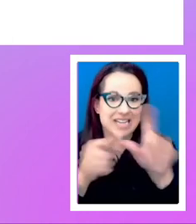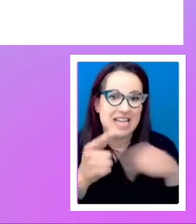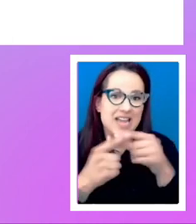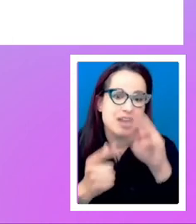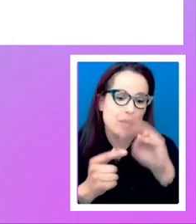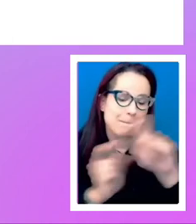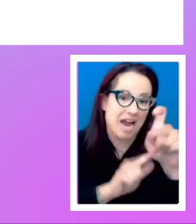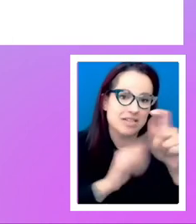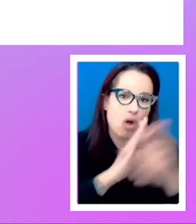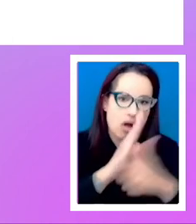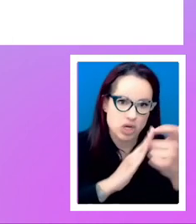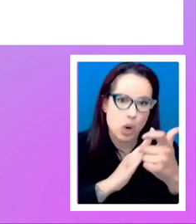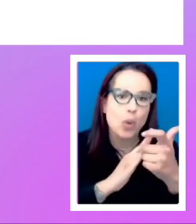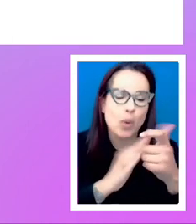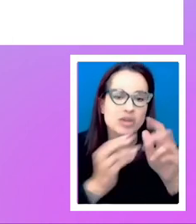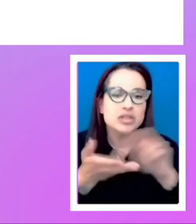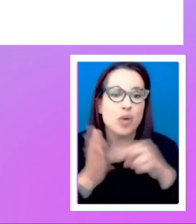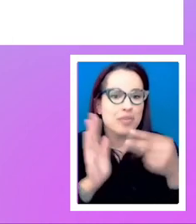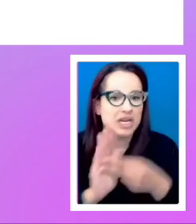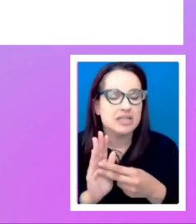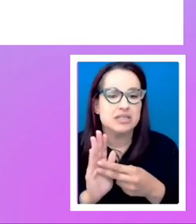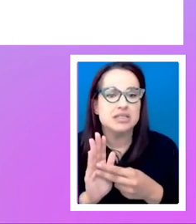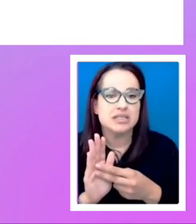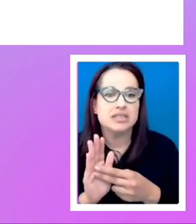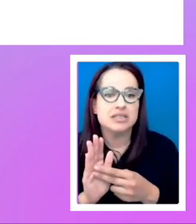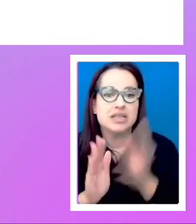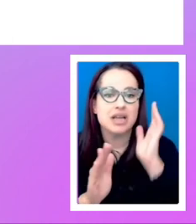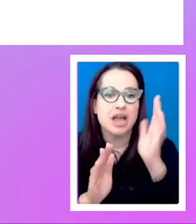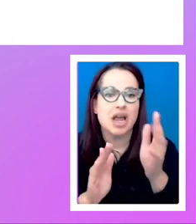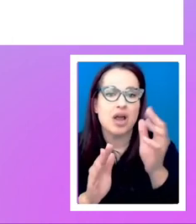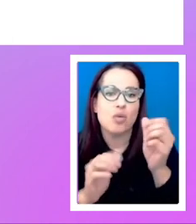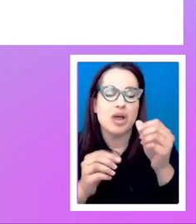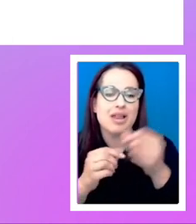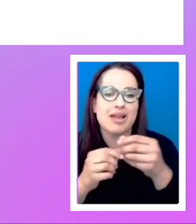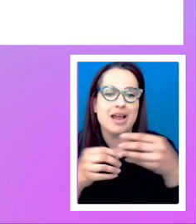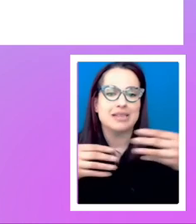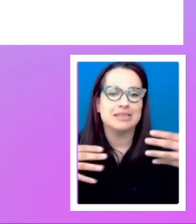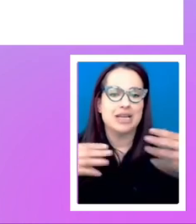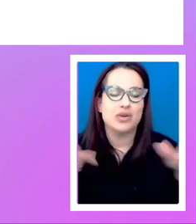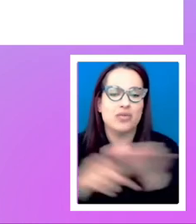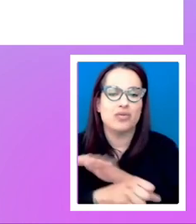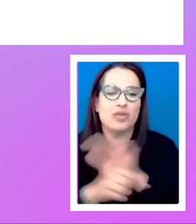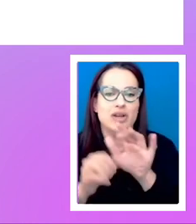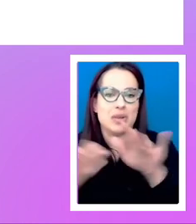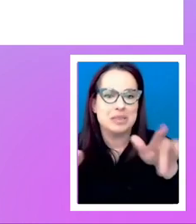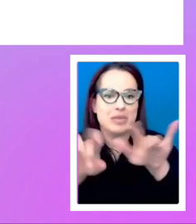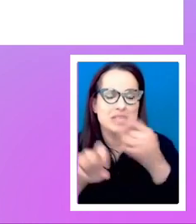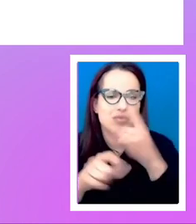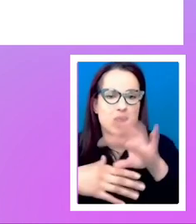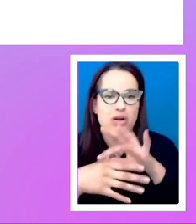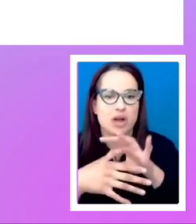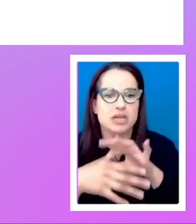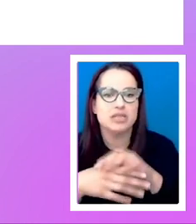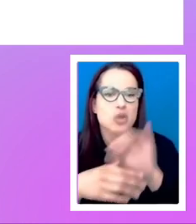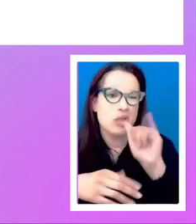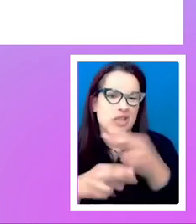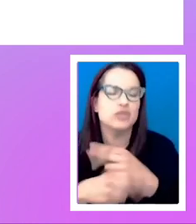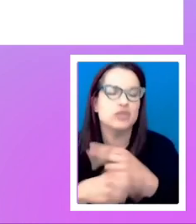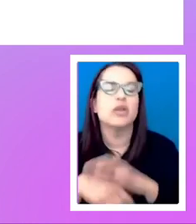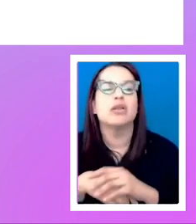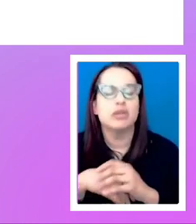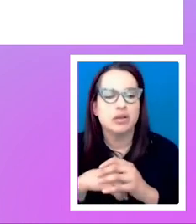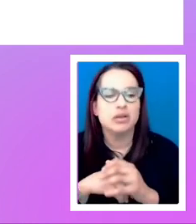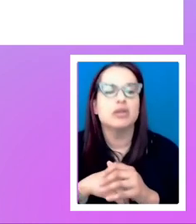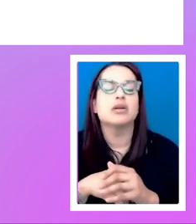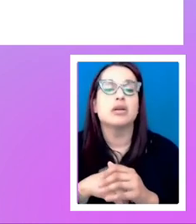is auto, it will extend to fill the space for the content. so min max is useful. Um, some of the other sort of the,